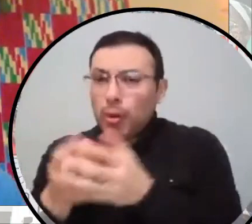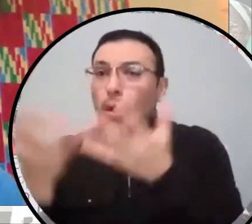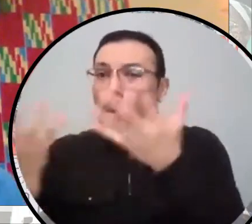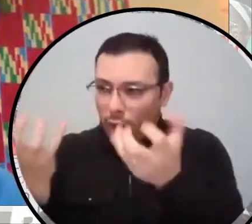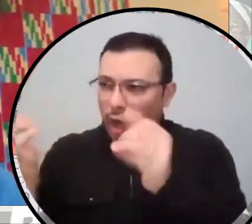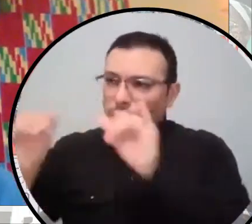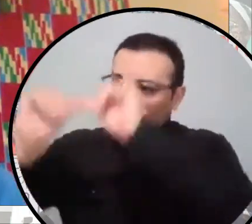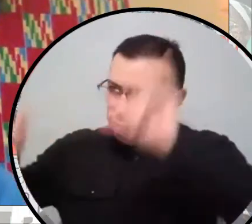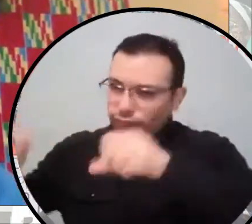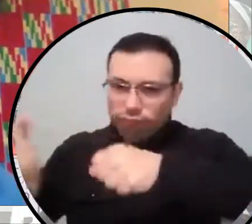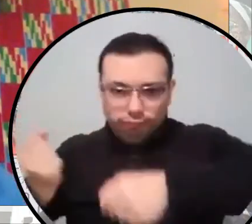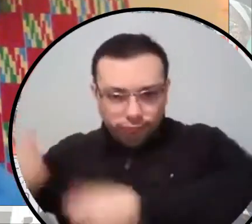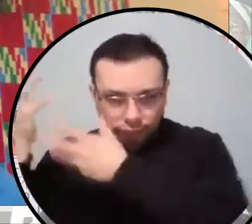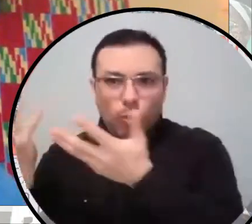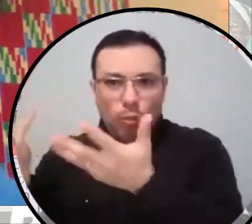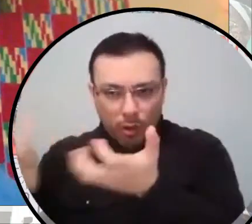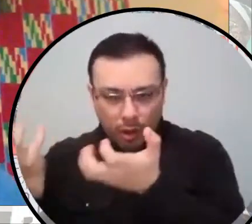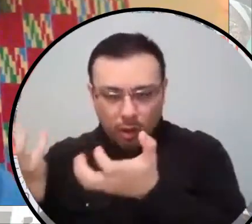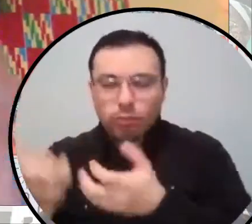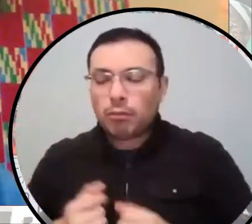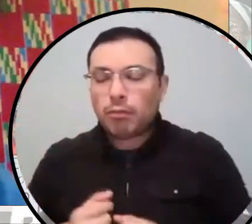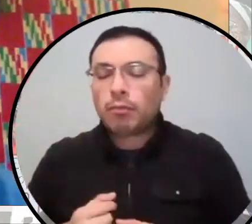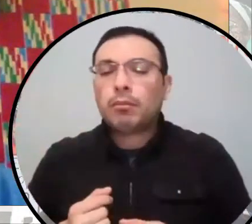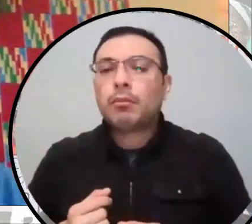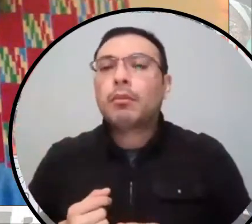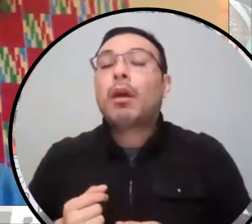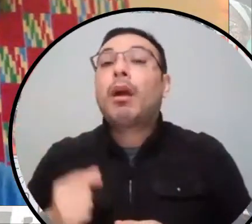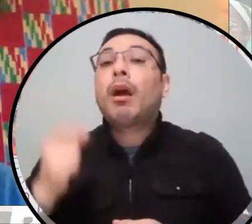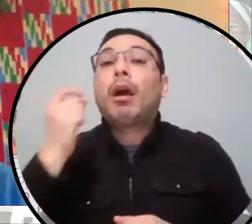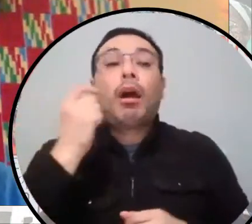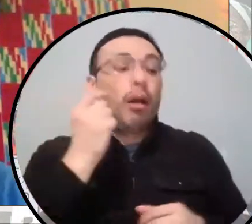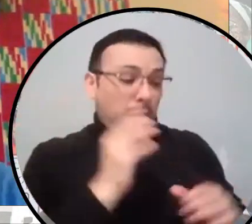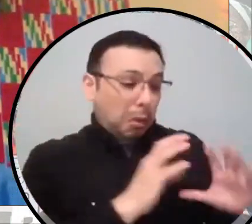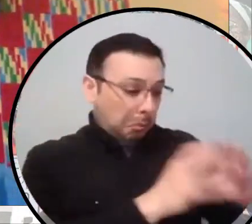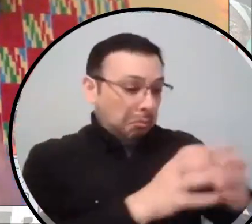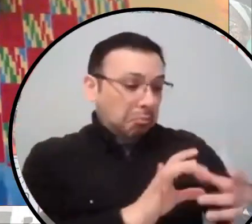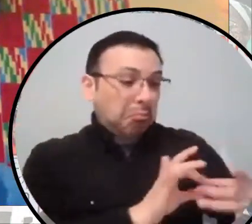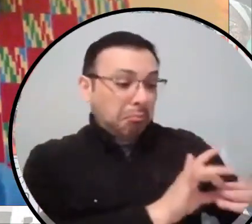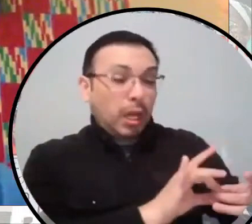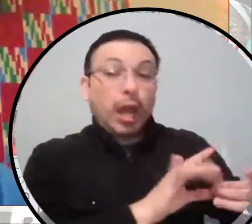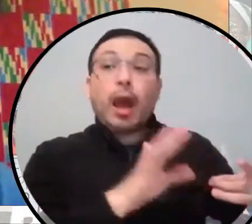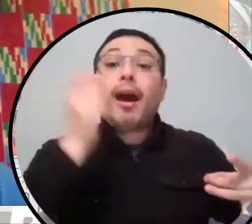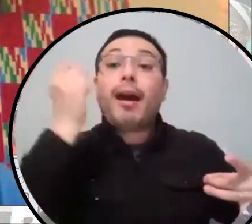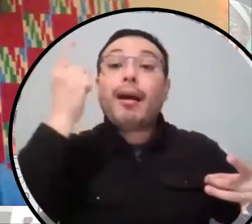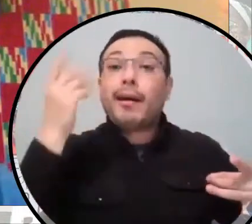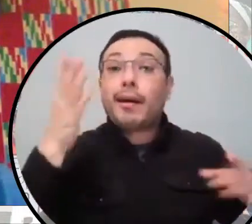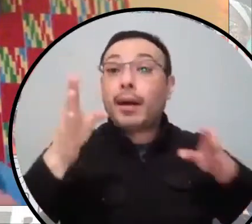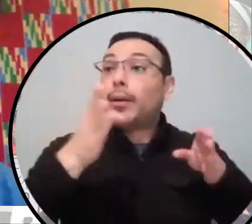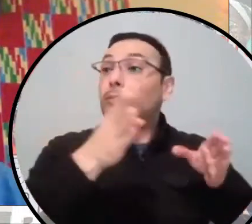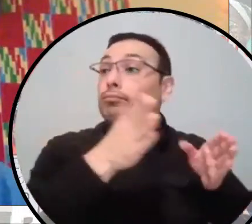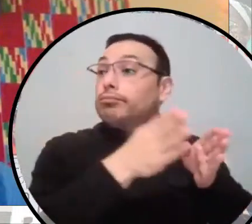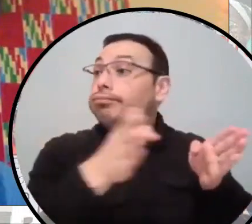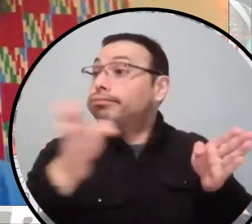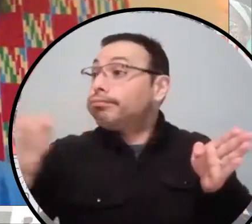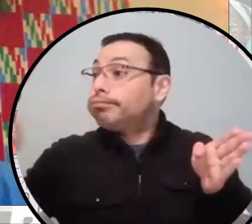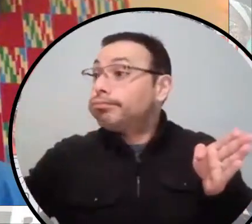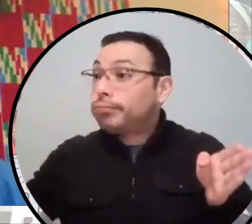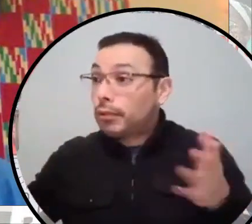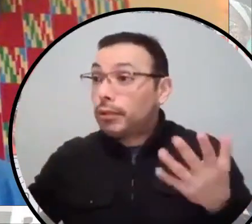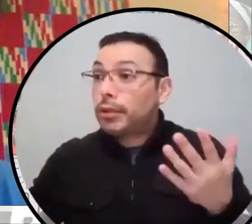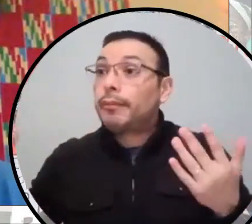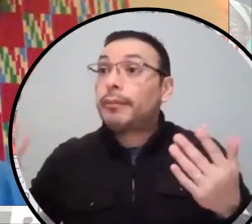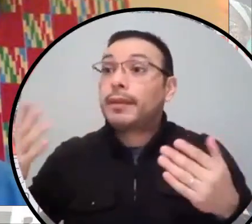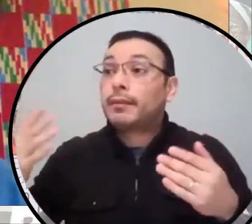us. Um, but as a, as a larger, uh, community, as a larger, uh, community across our